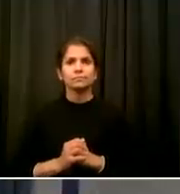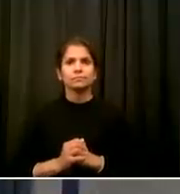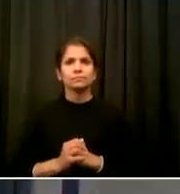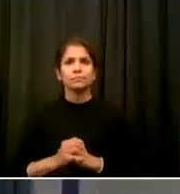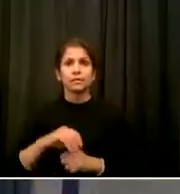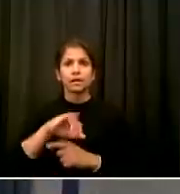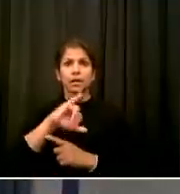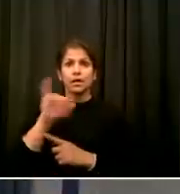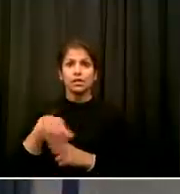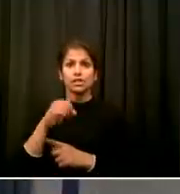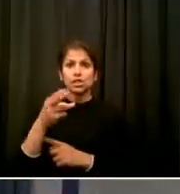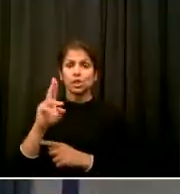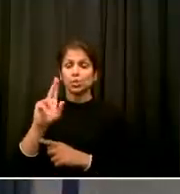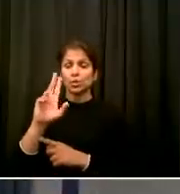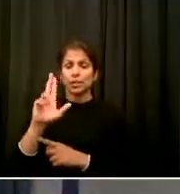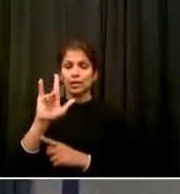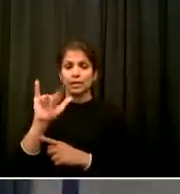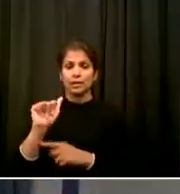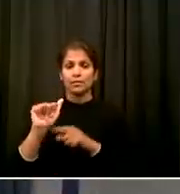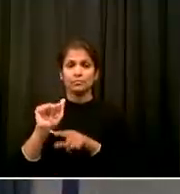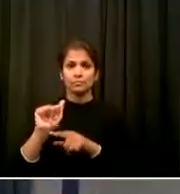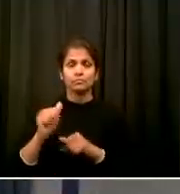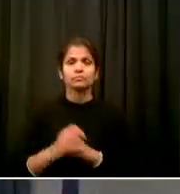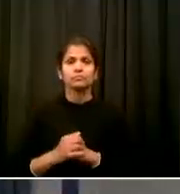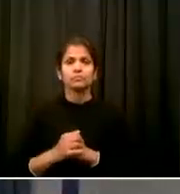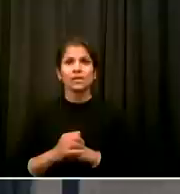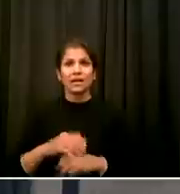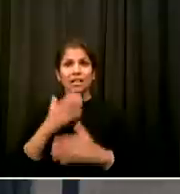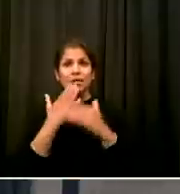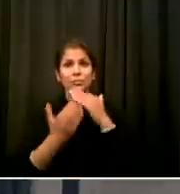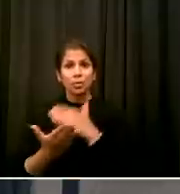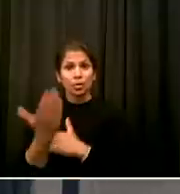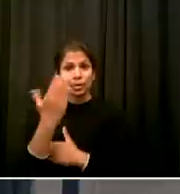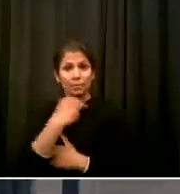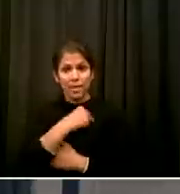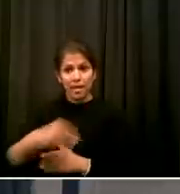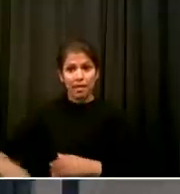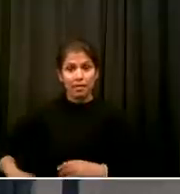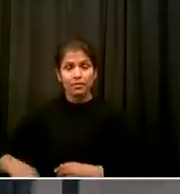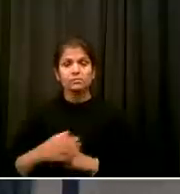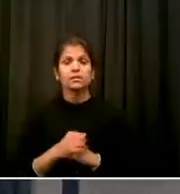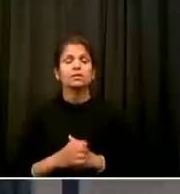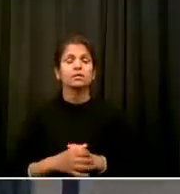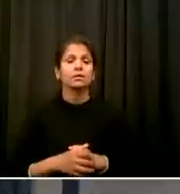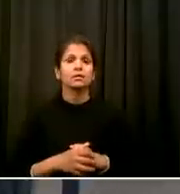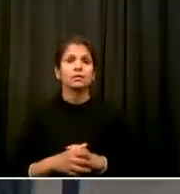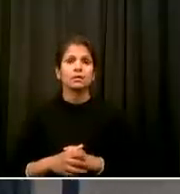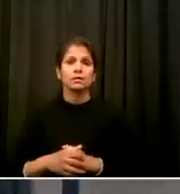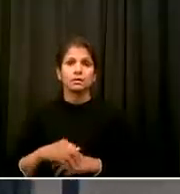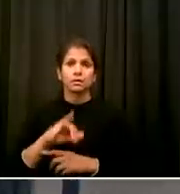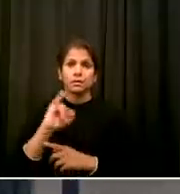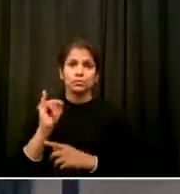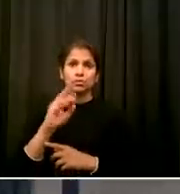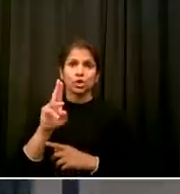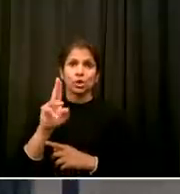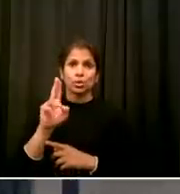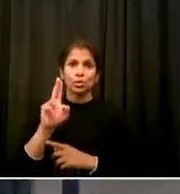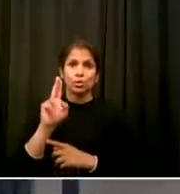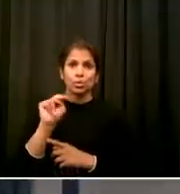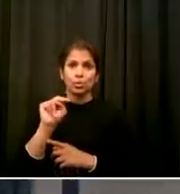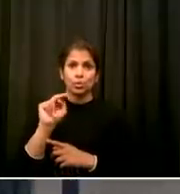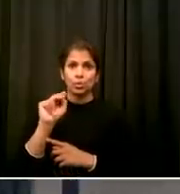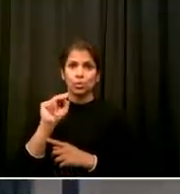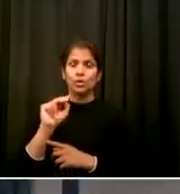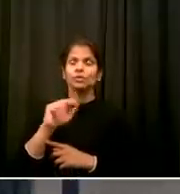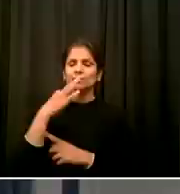Hey, good morning, Mr. Mayor On the Juneteenth holiday Is that something that you can do on your own in